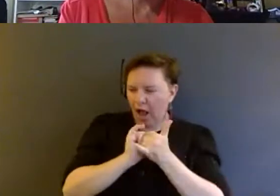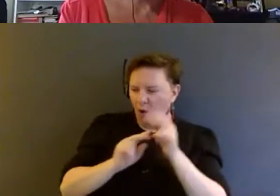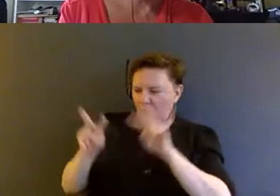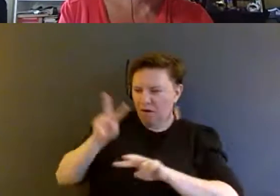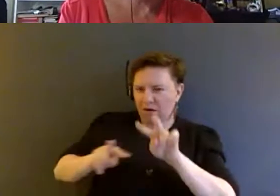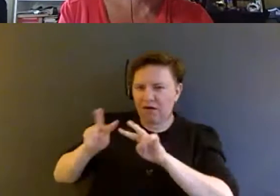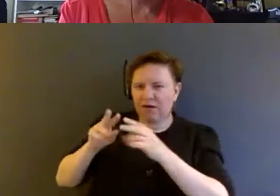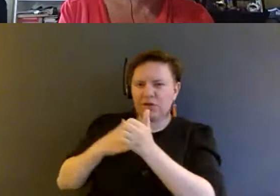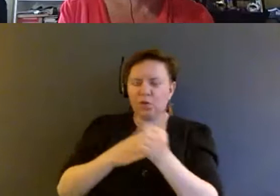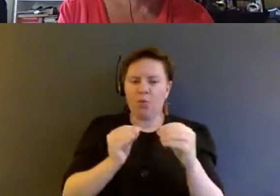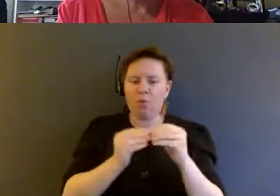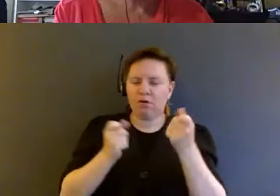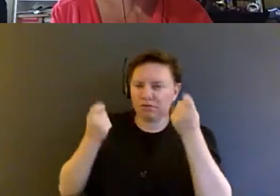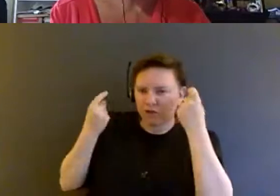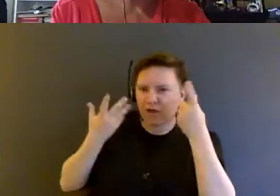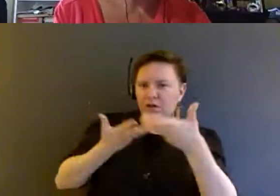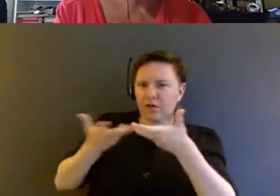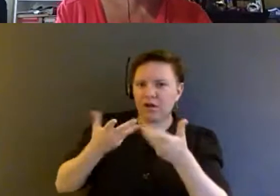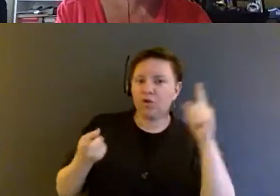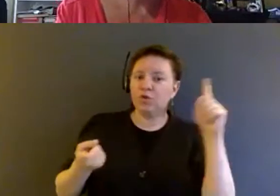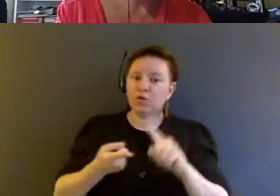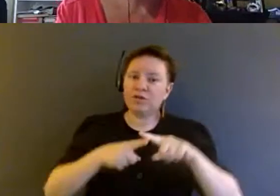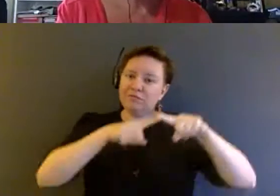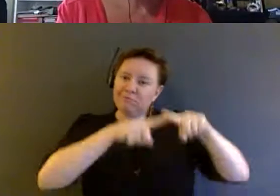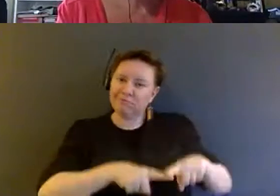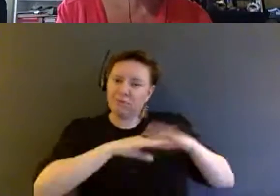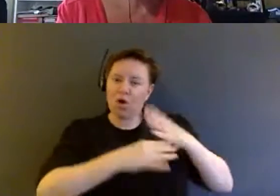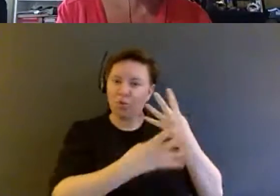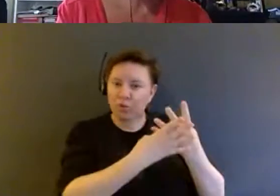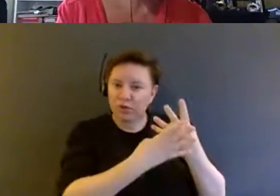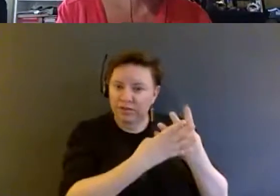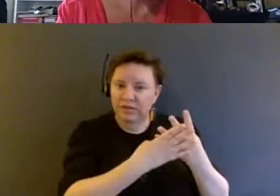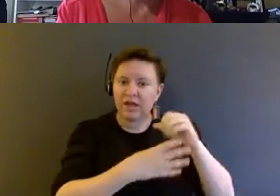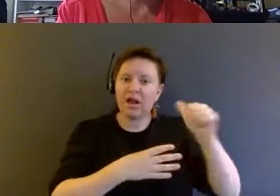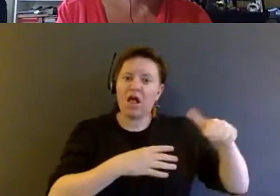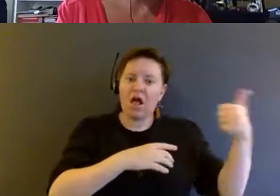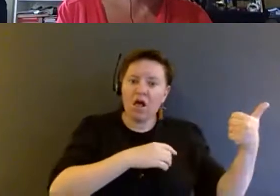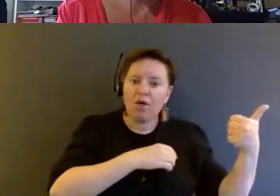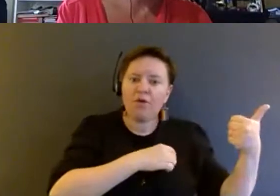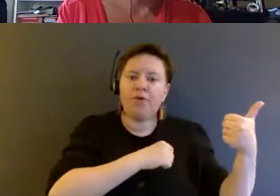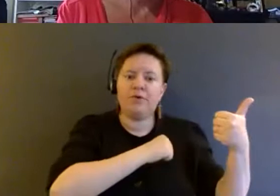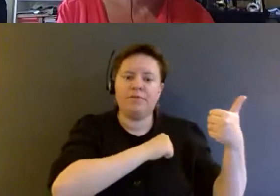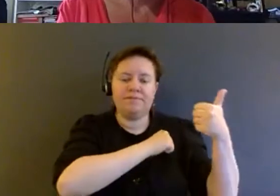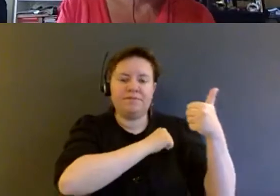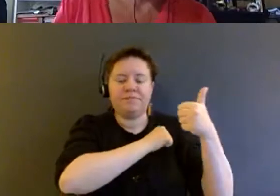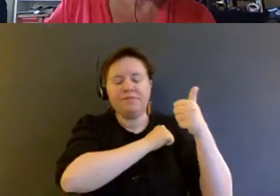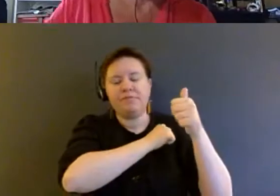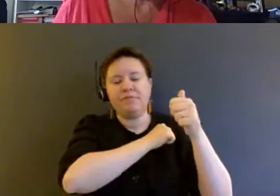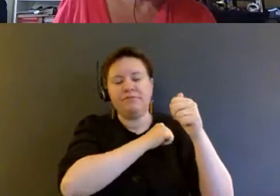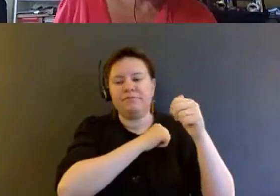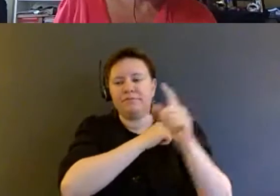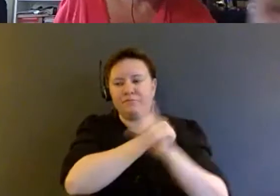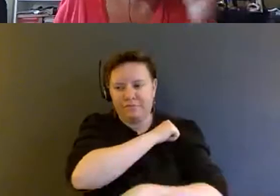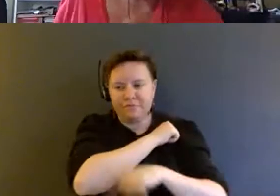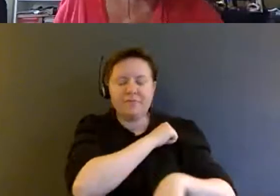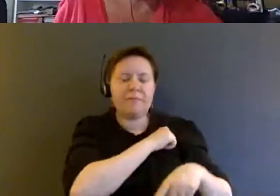understandings about reducing our reliance on prisons and other carceral enclosures. In so doing,